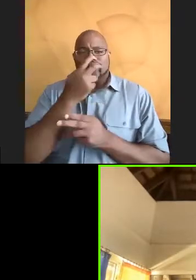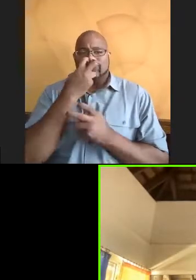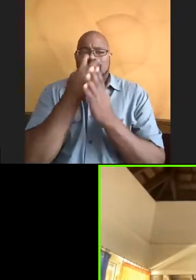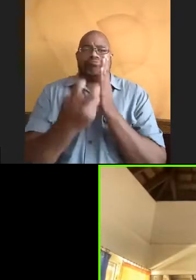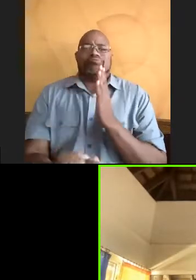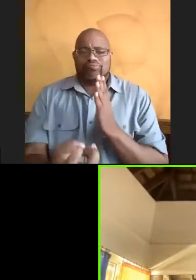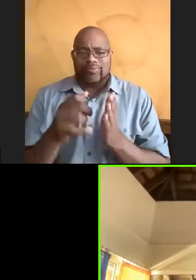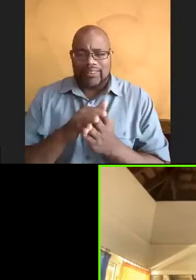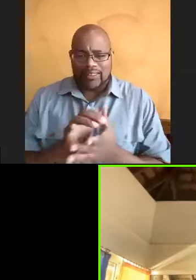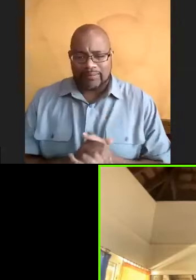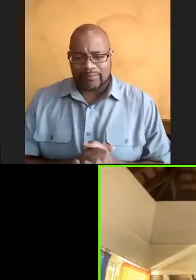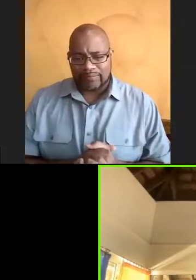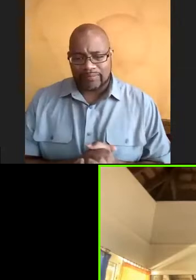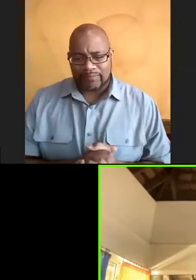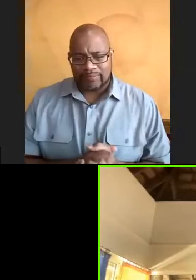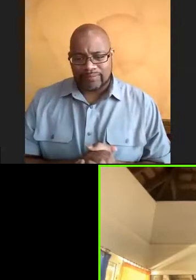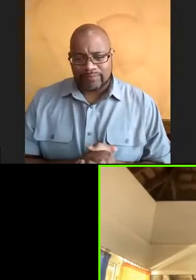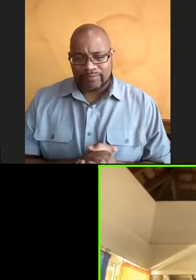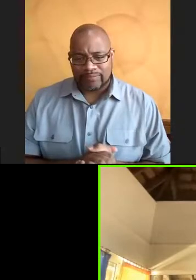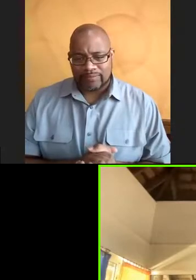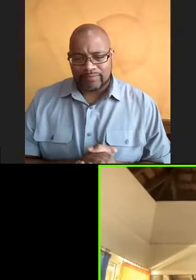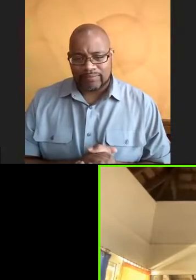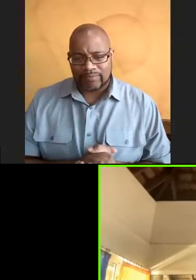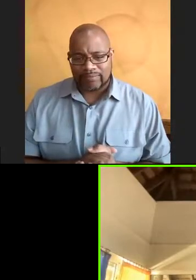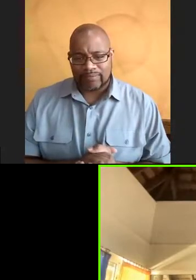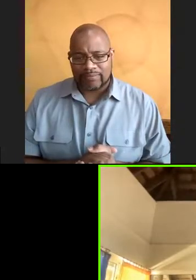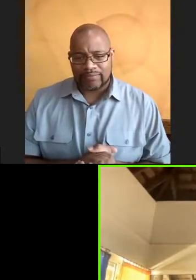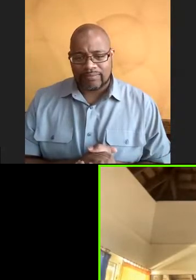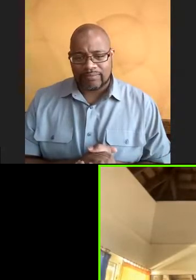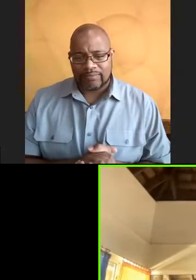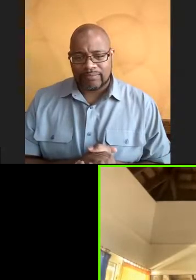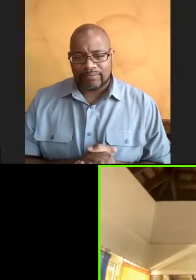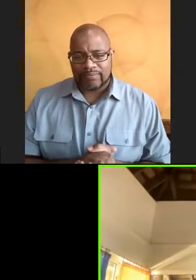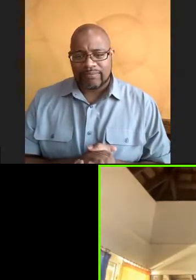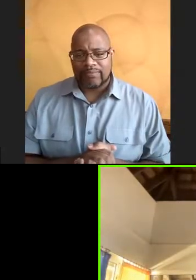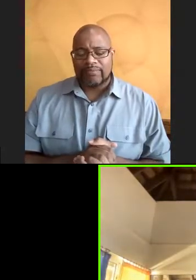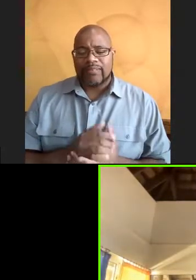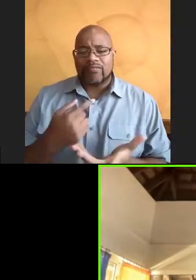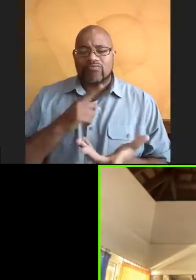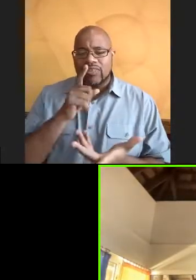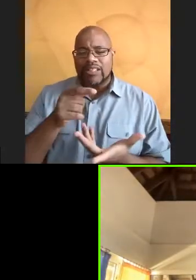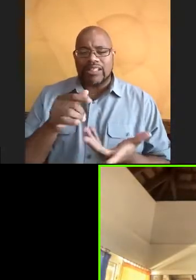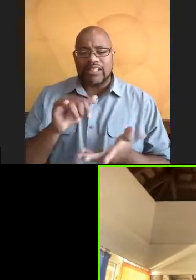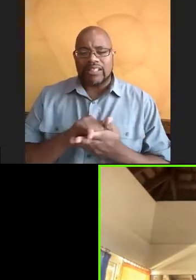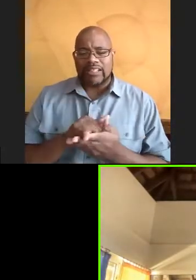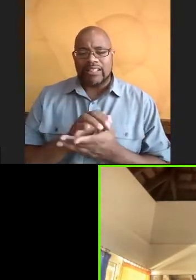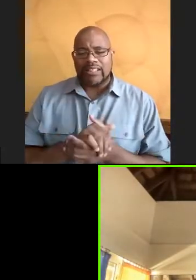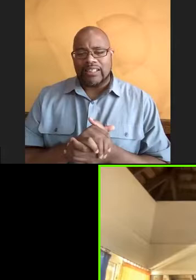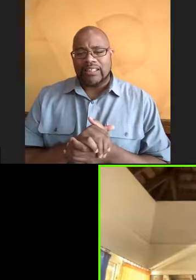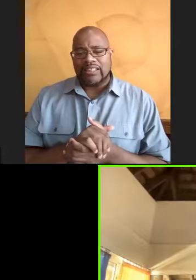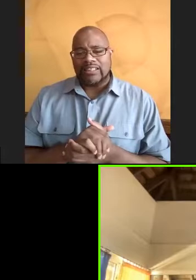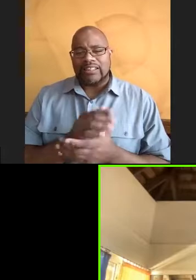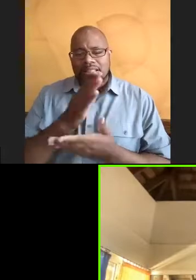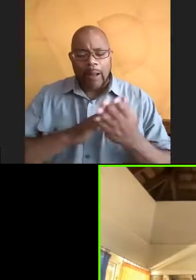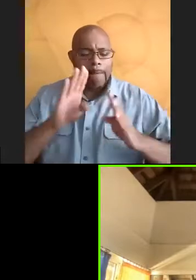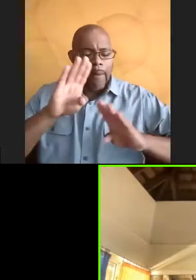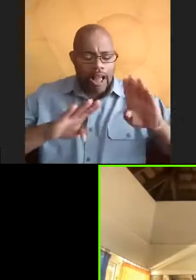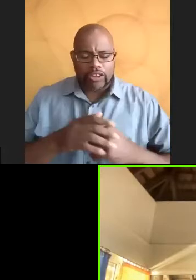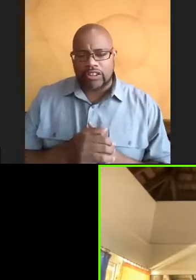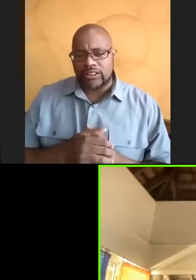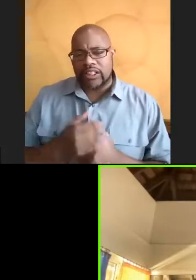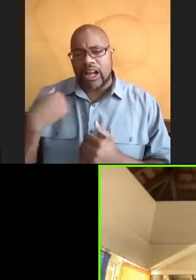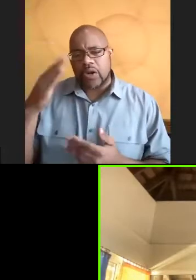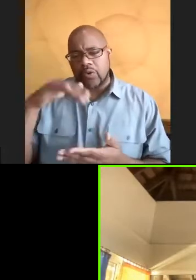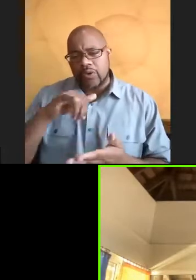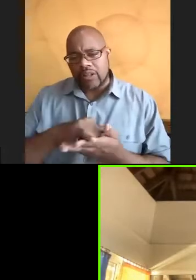Like I never knew that I could actually be a marine biologist. So I kind of just was really into human biology and I just, I knew I was